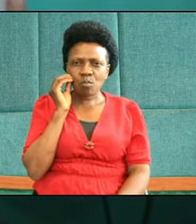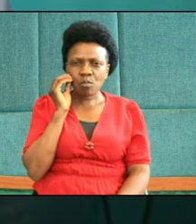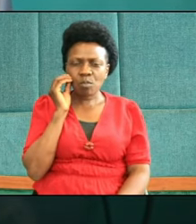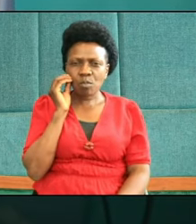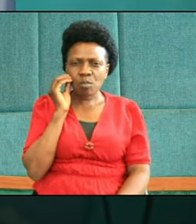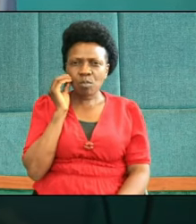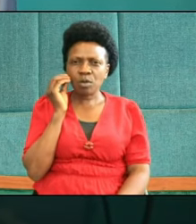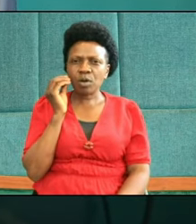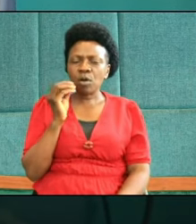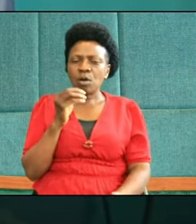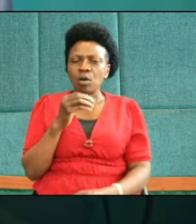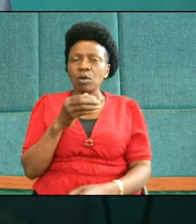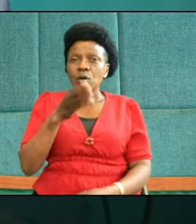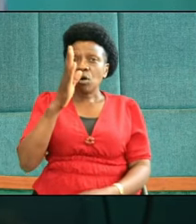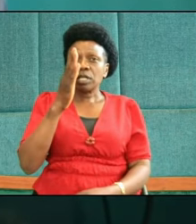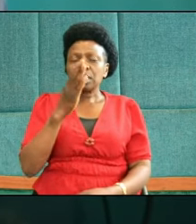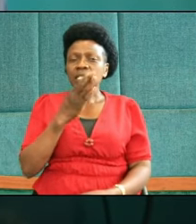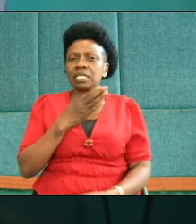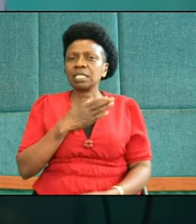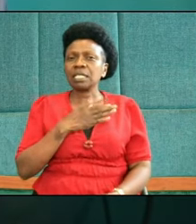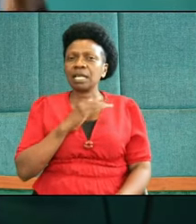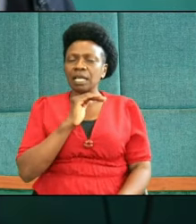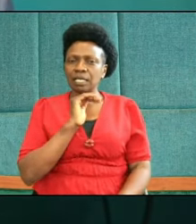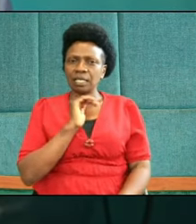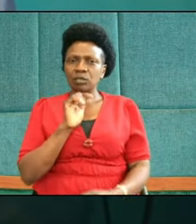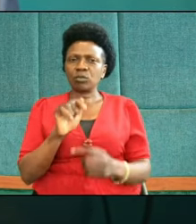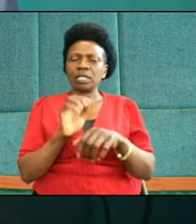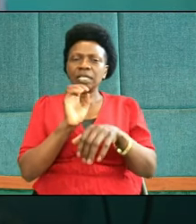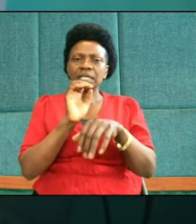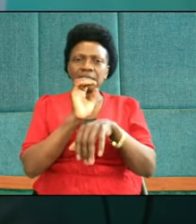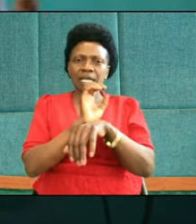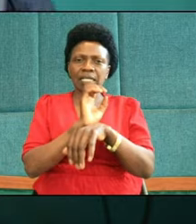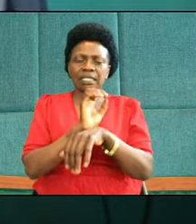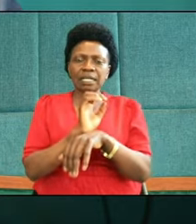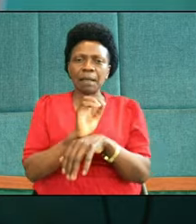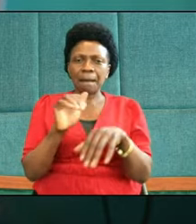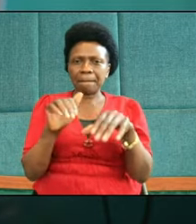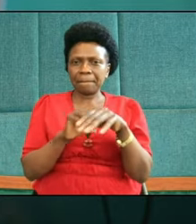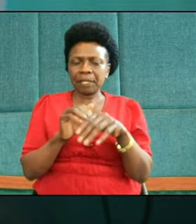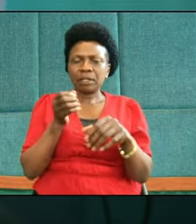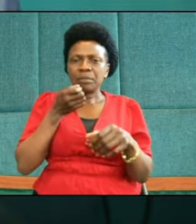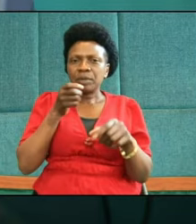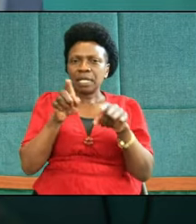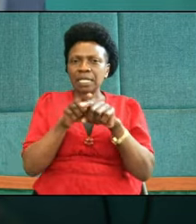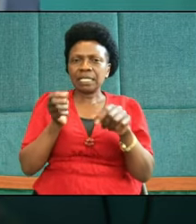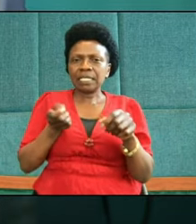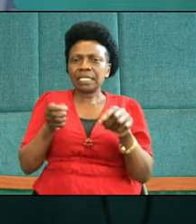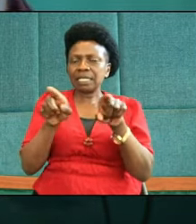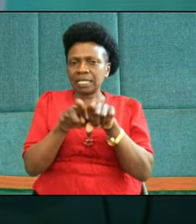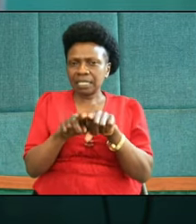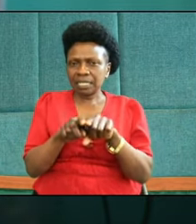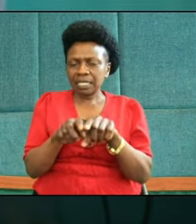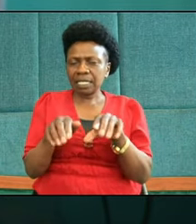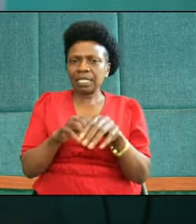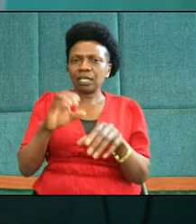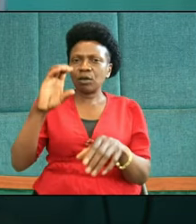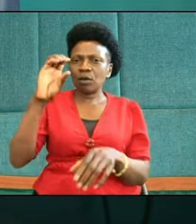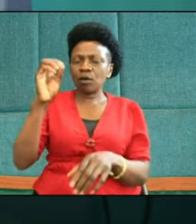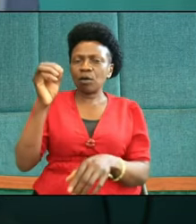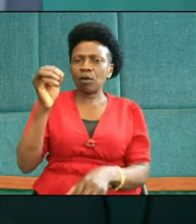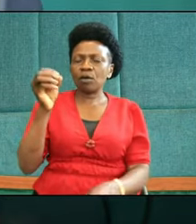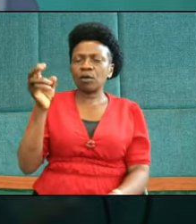he's pleading to the saints, to the church members, to the brothers and sisters at Corinth, please